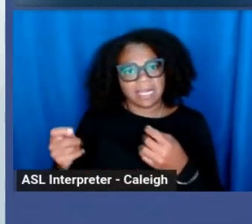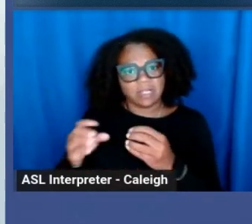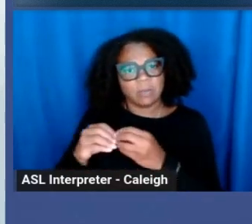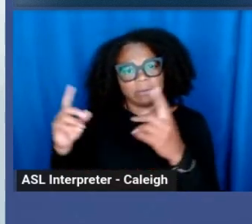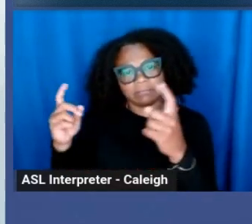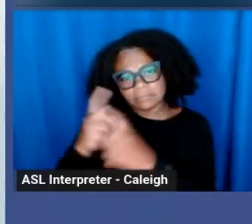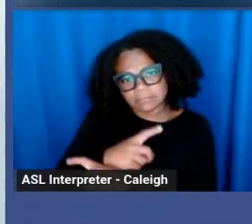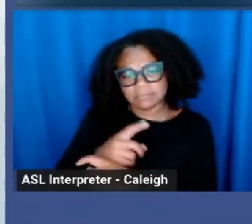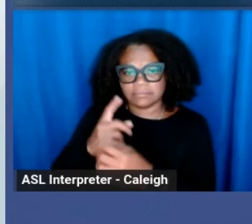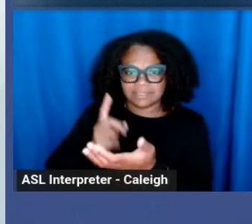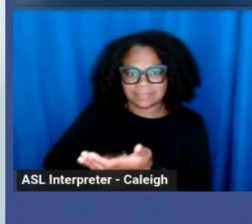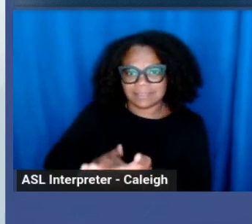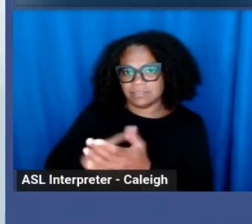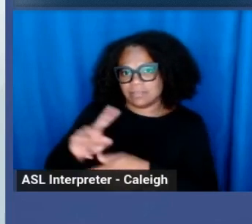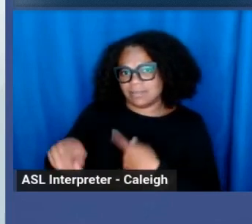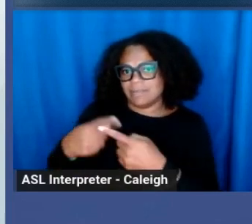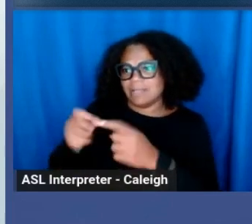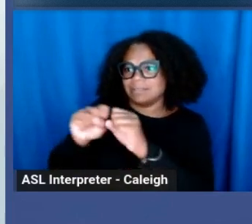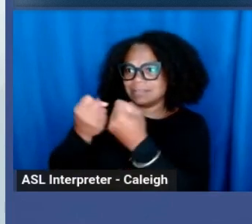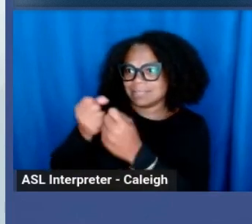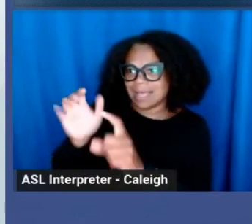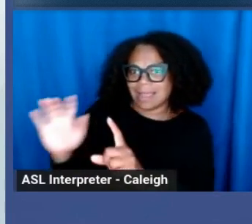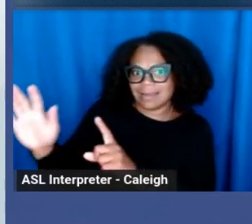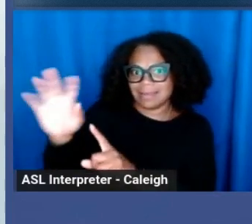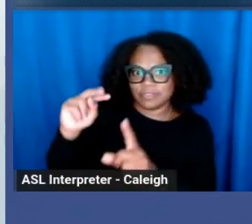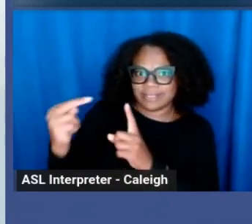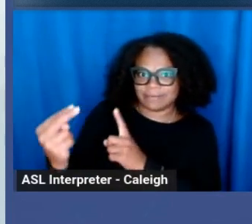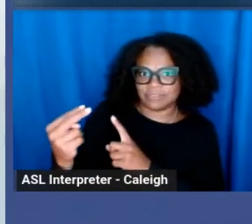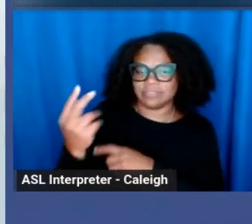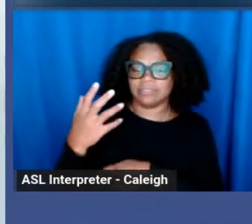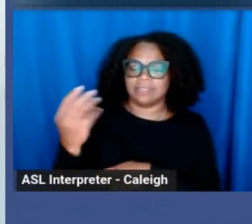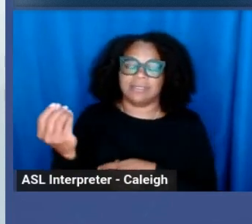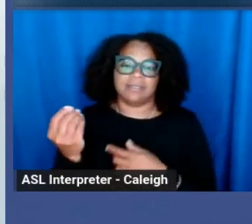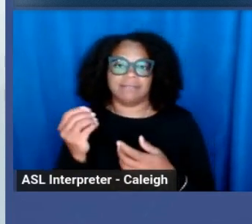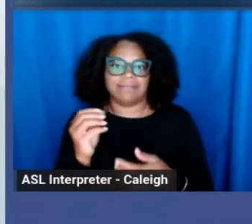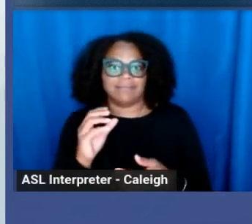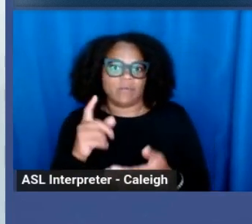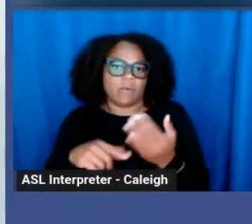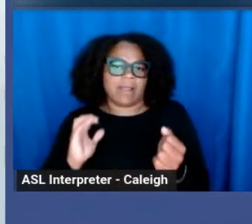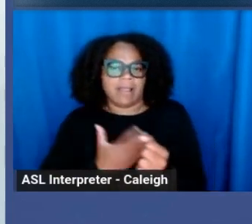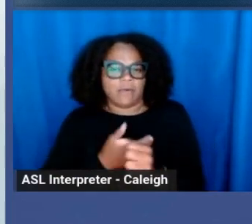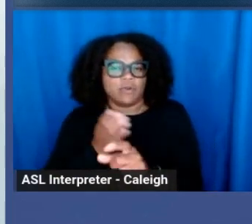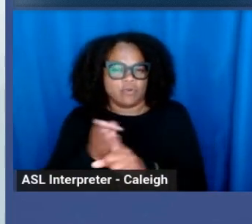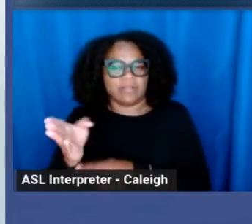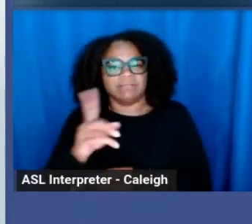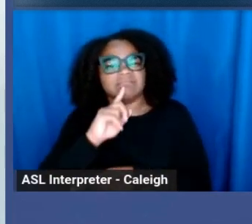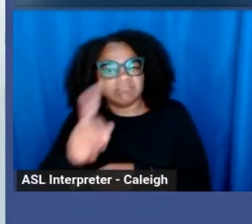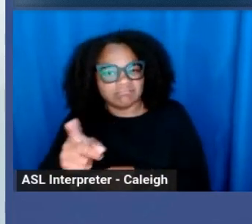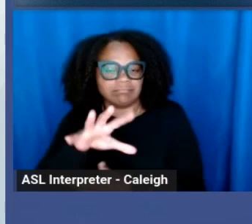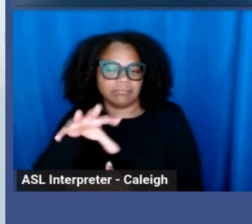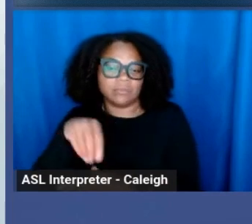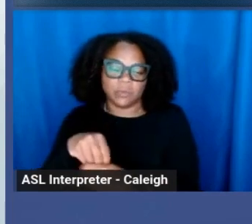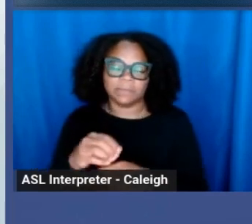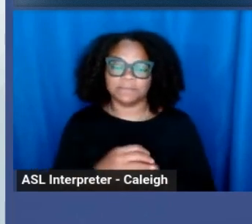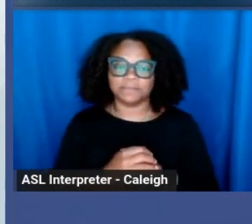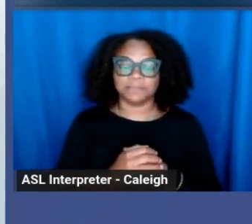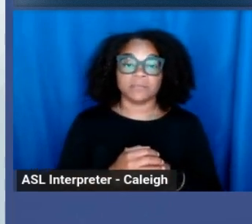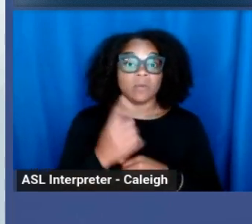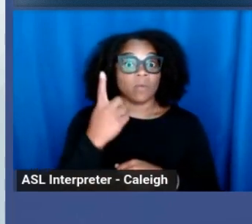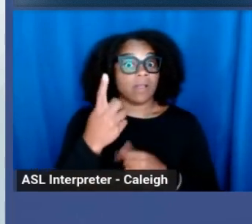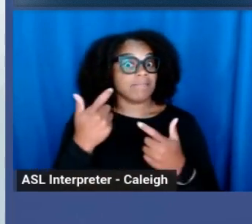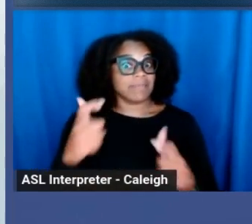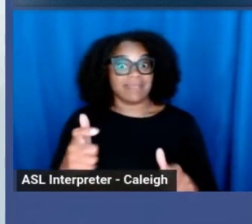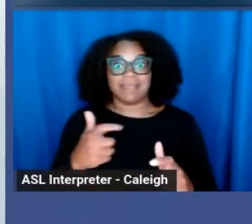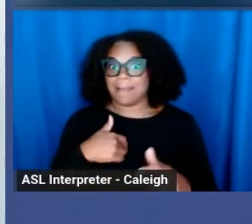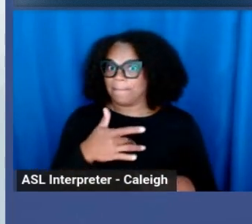complex discussions about societal perceptions and what our careers actually entail and things like that. The one big thing I always recommend